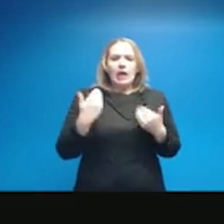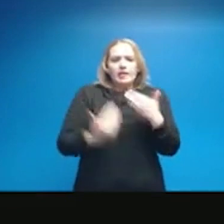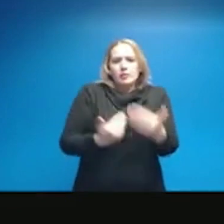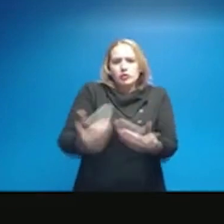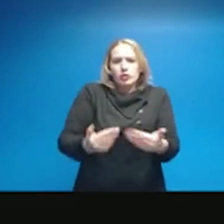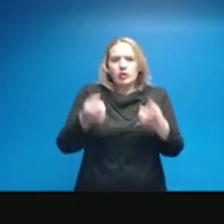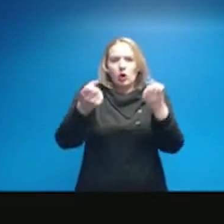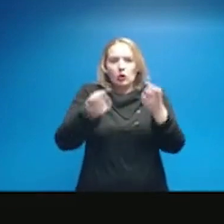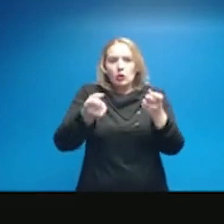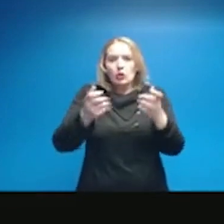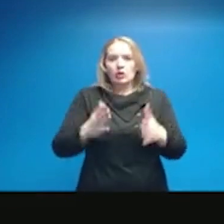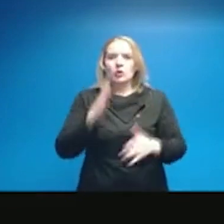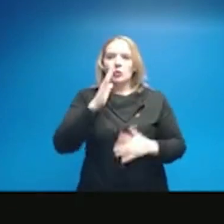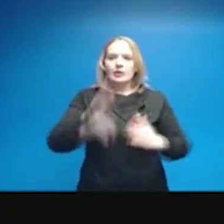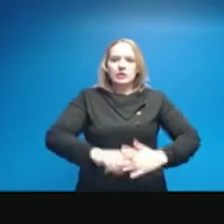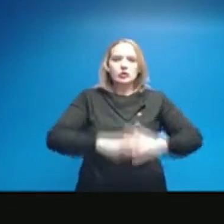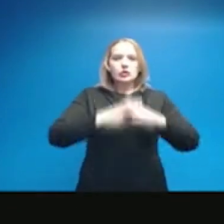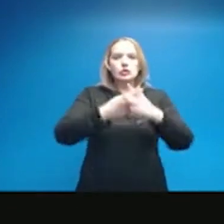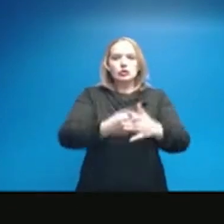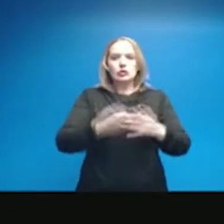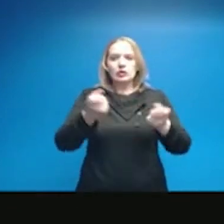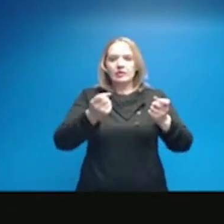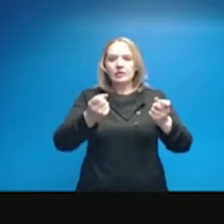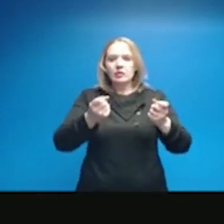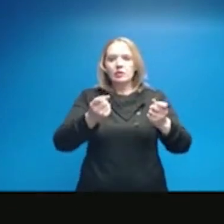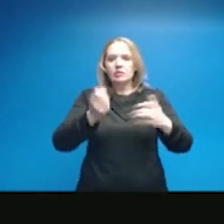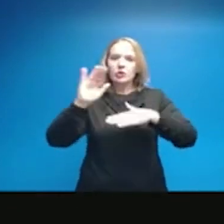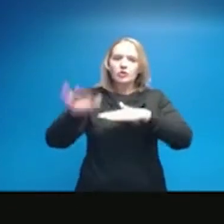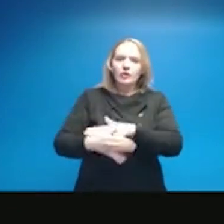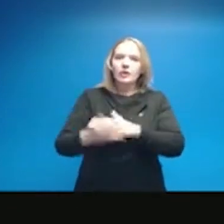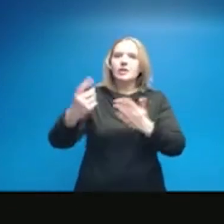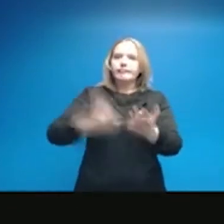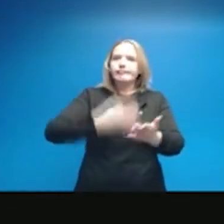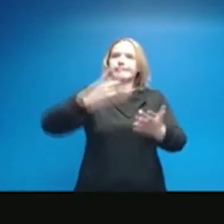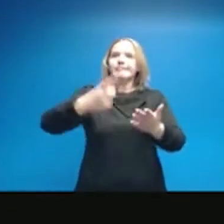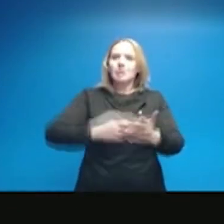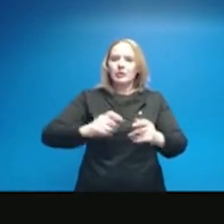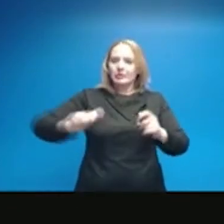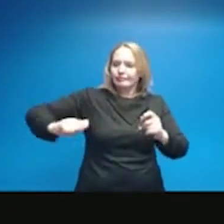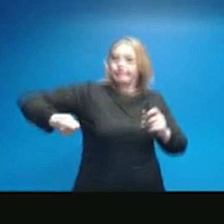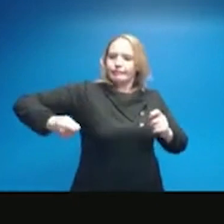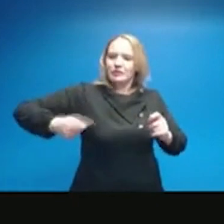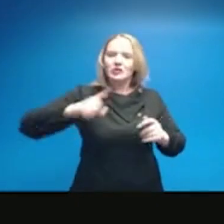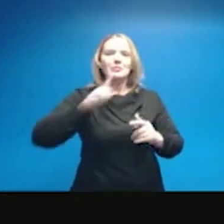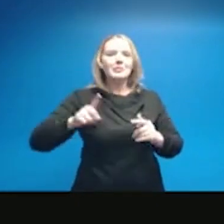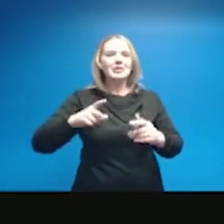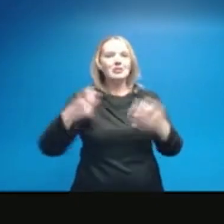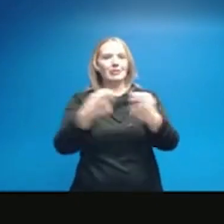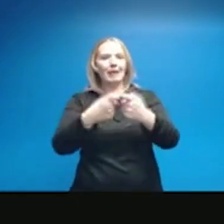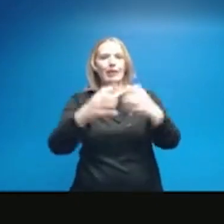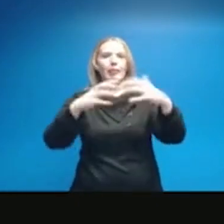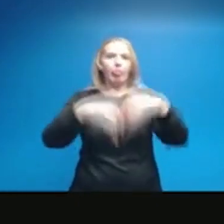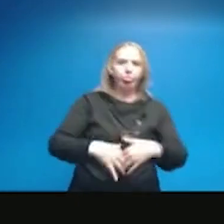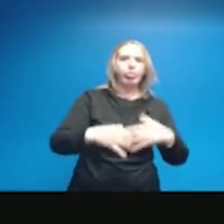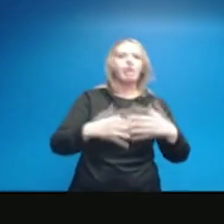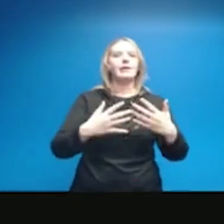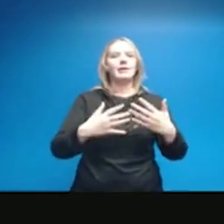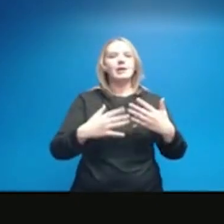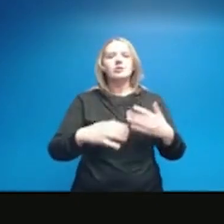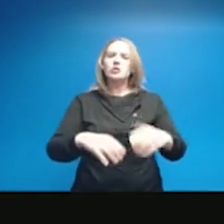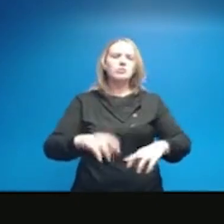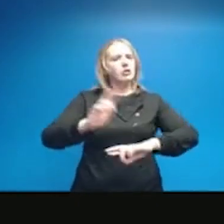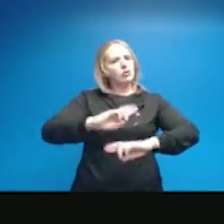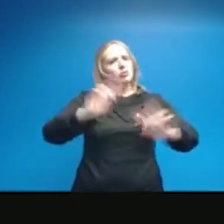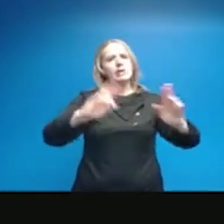for example, we'll start our vehicles periodically over the night to make sure that we don't have dead batteries and dead vehicles and we can make pullout.